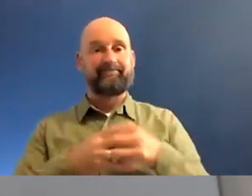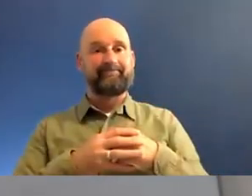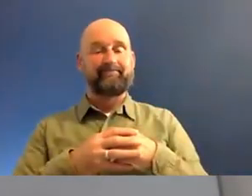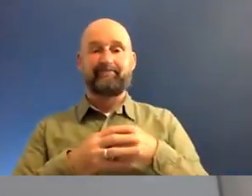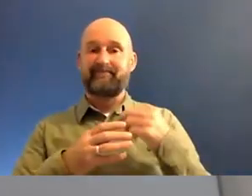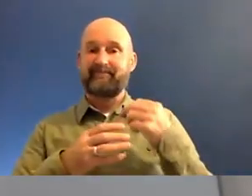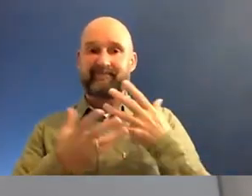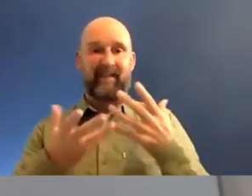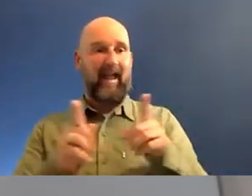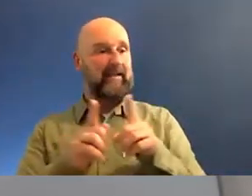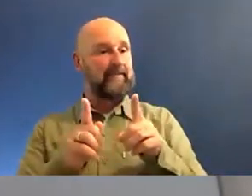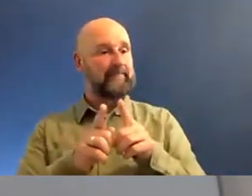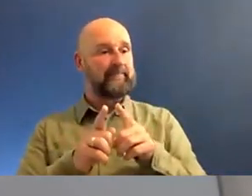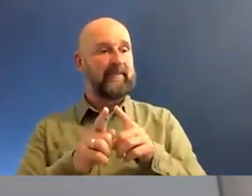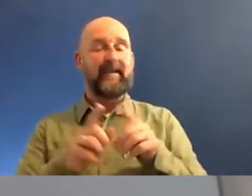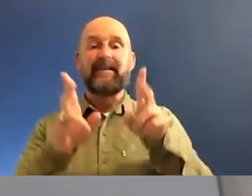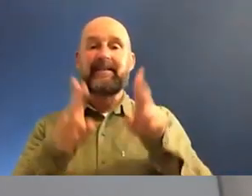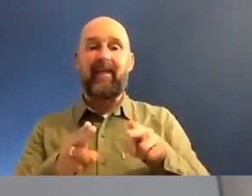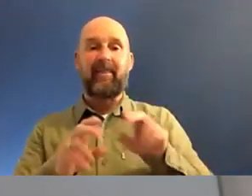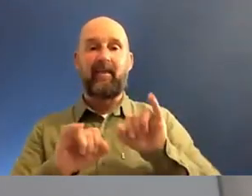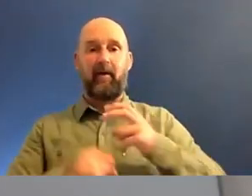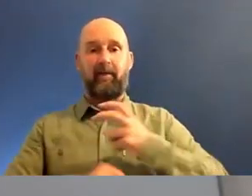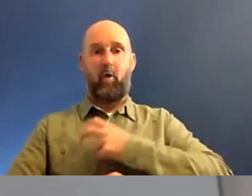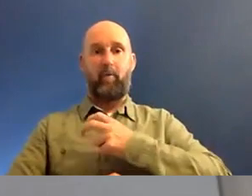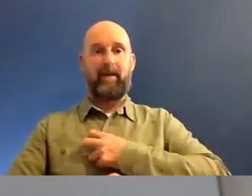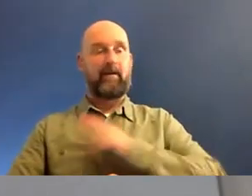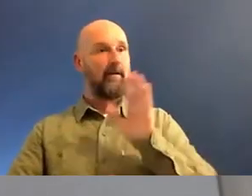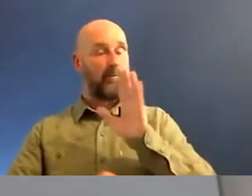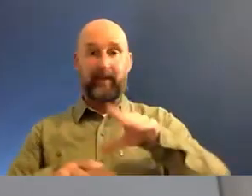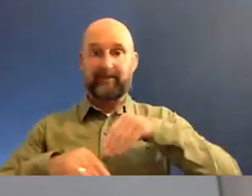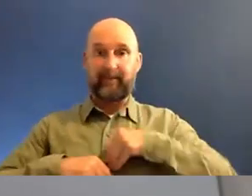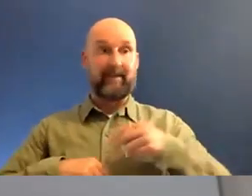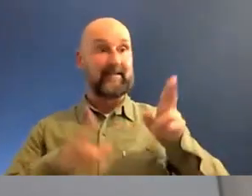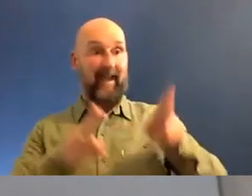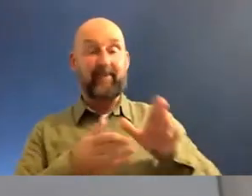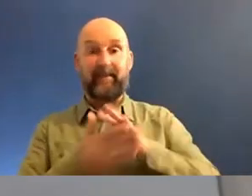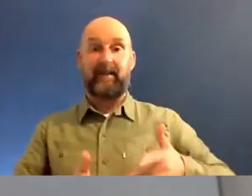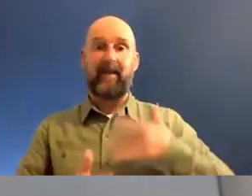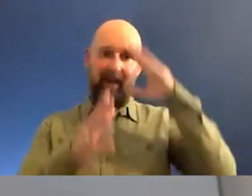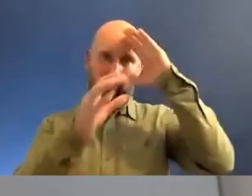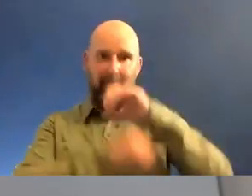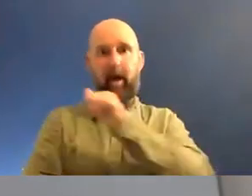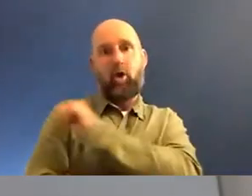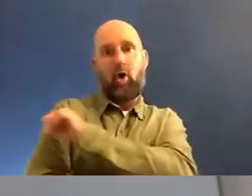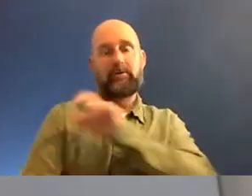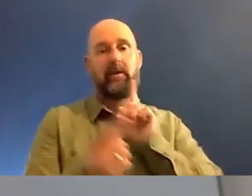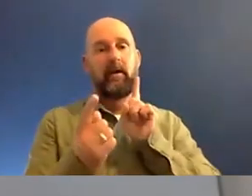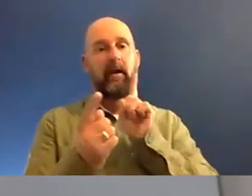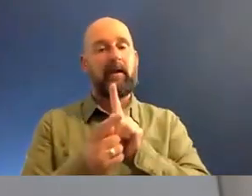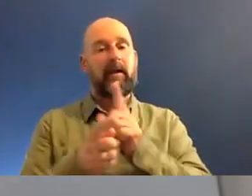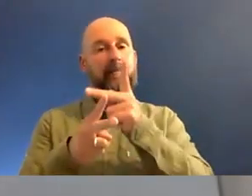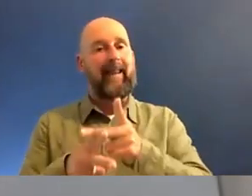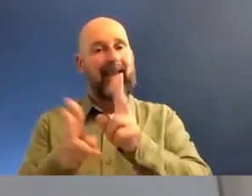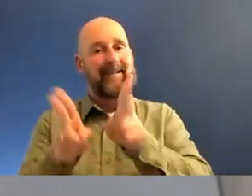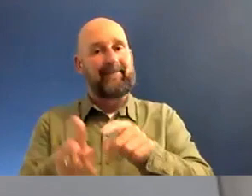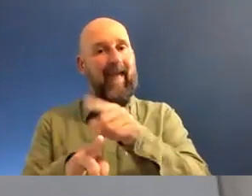a tradition as Muslims where death is part of life. I once met a nurse in palliative care who